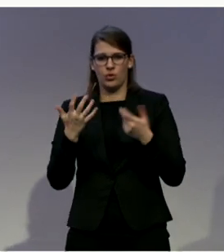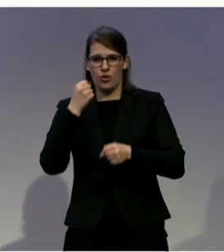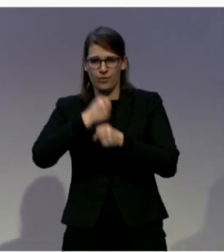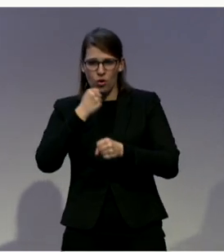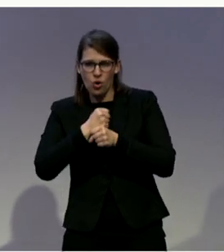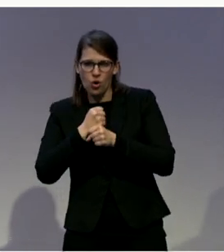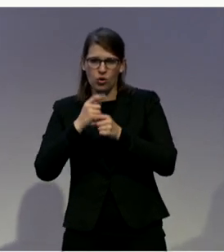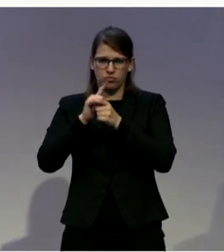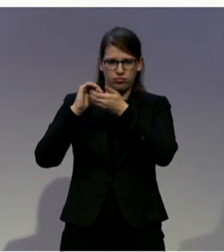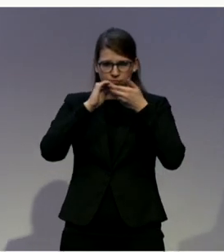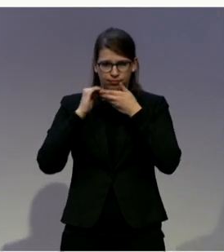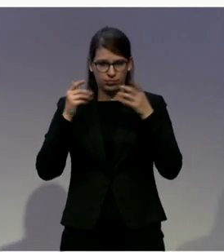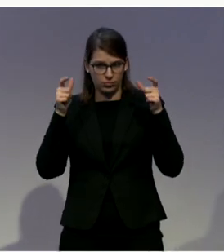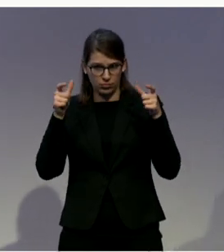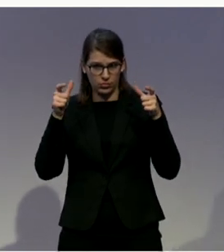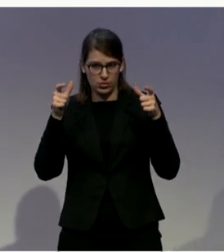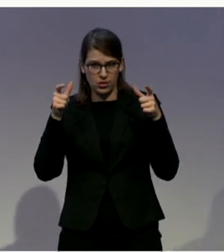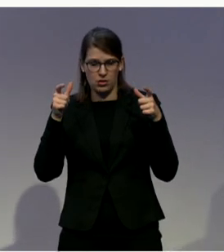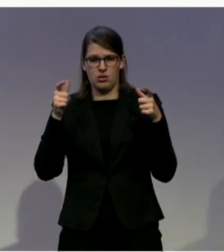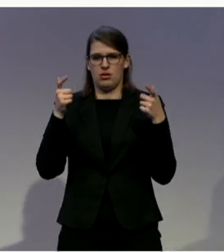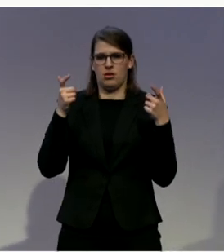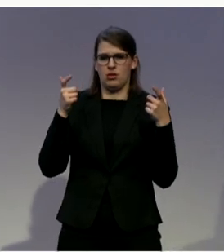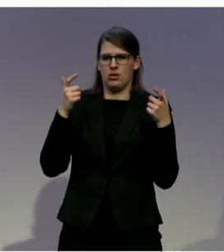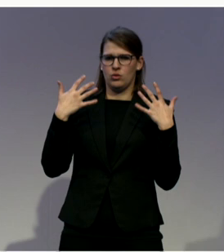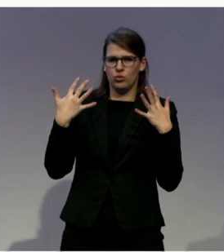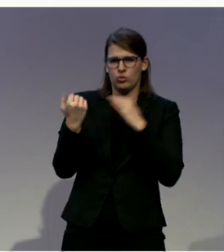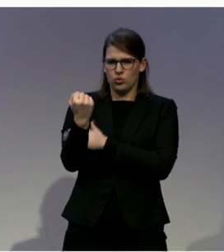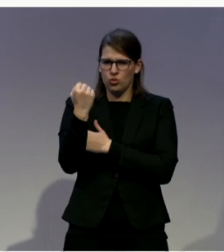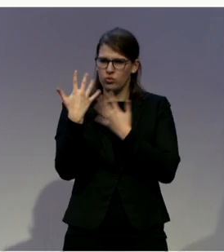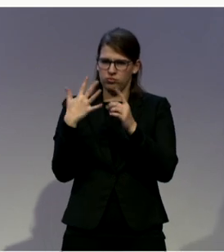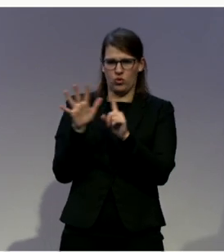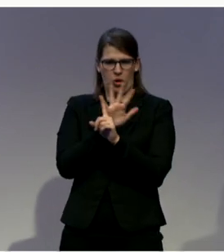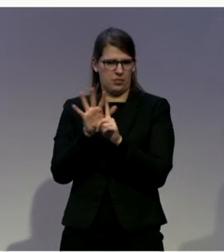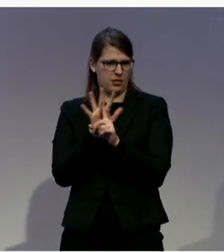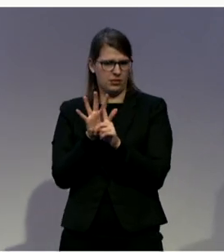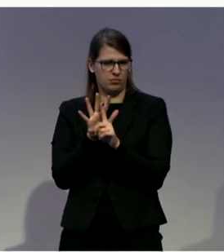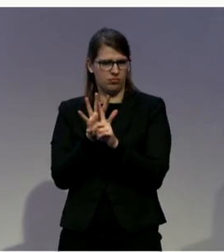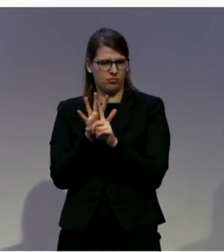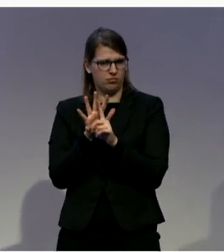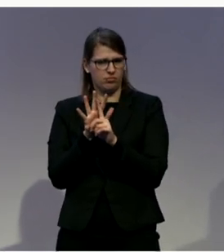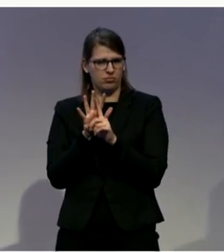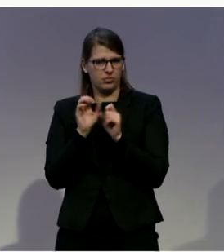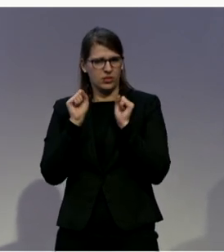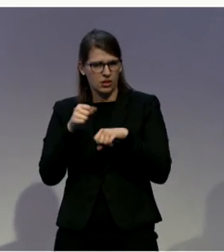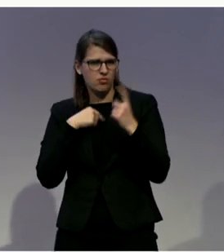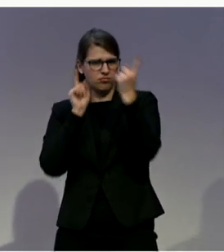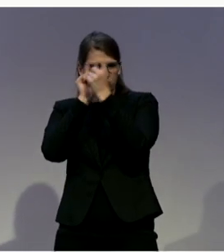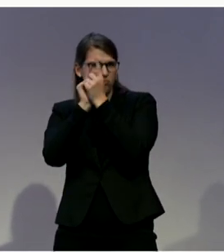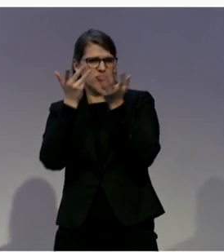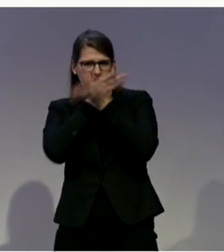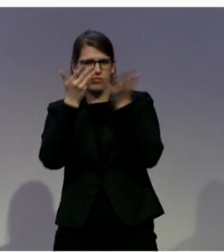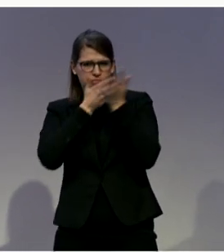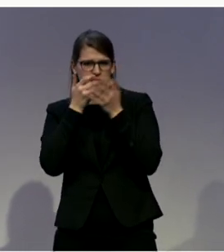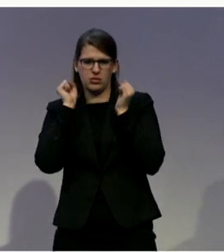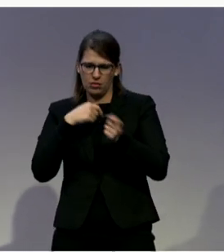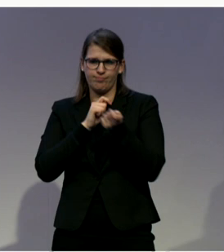very powerful lobby, very overtly and very challengingly can be one way to go about doing change. You know, so another way can be to do things